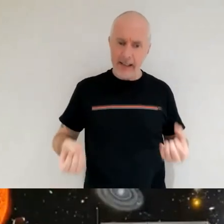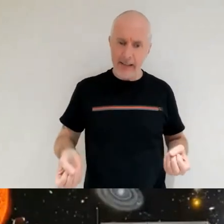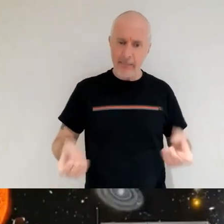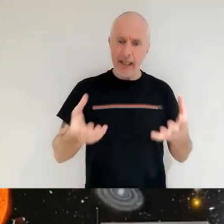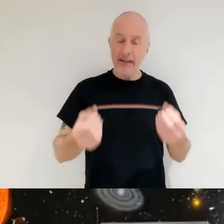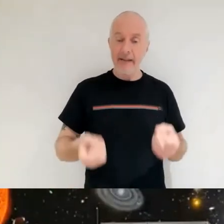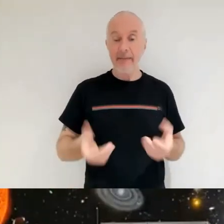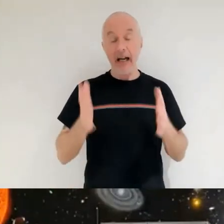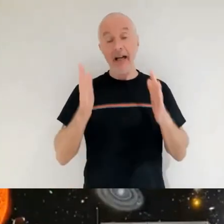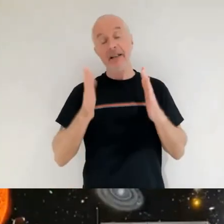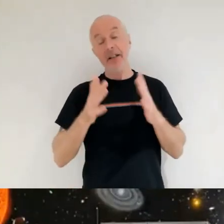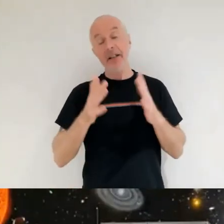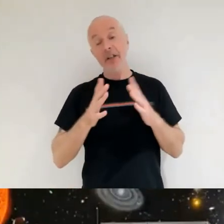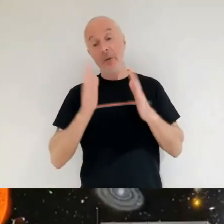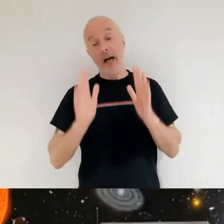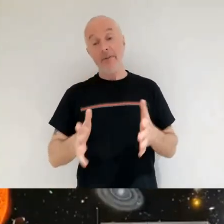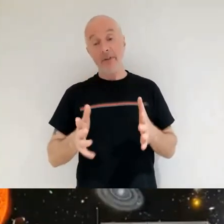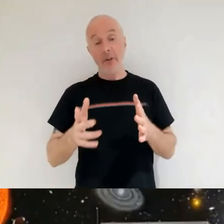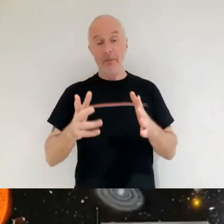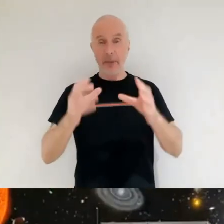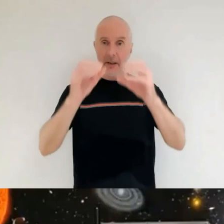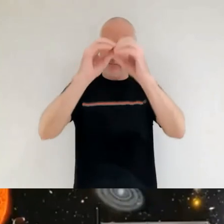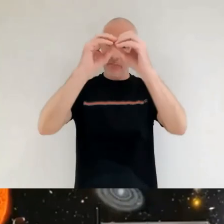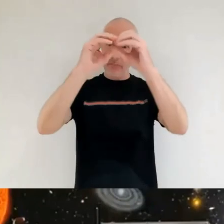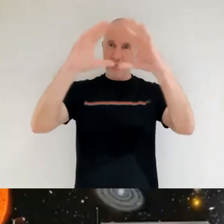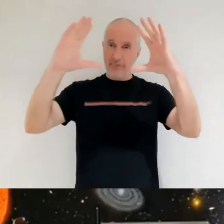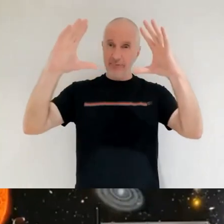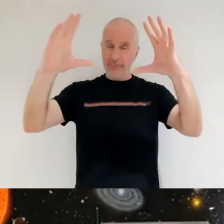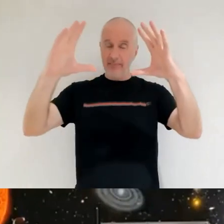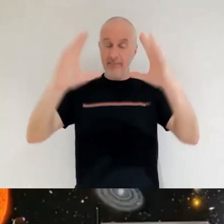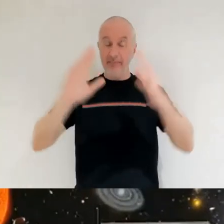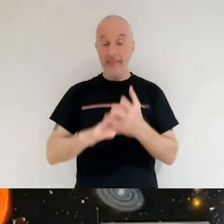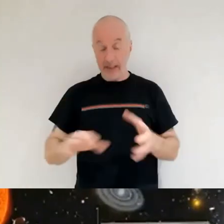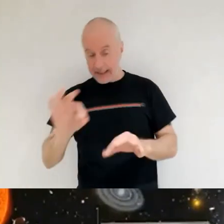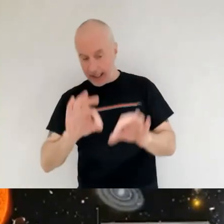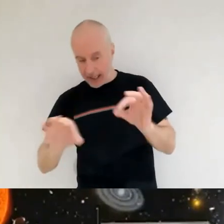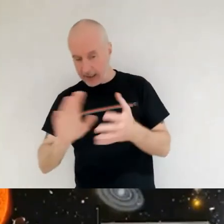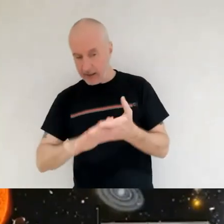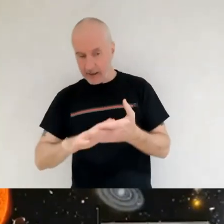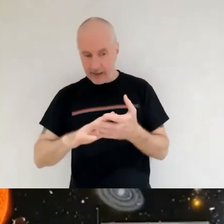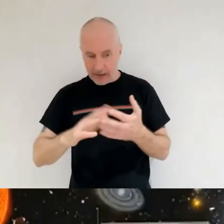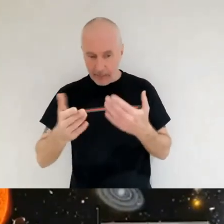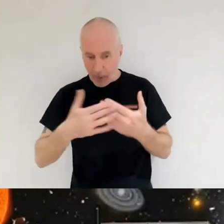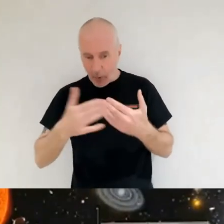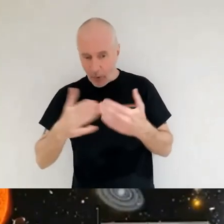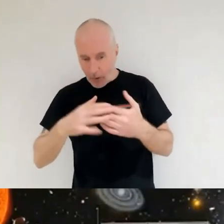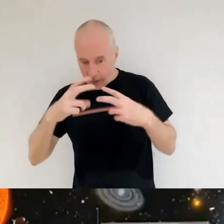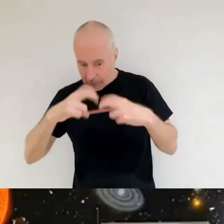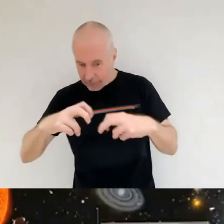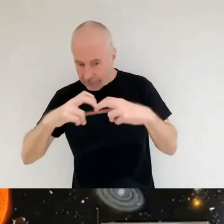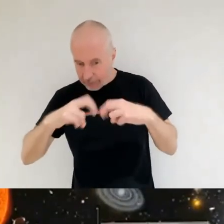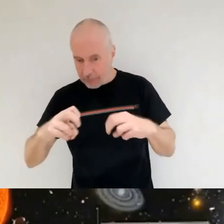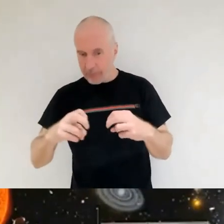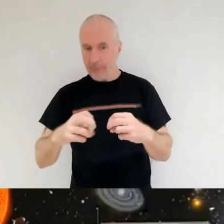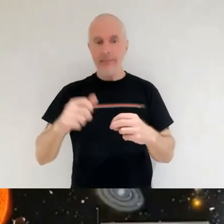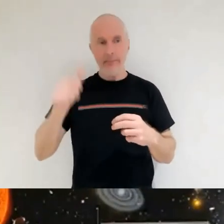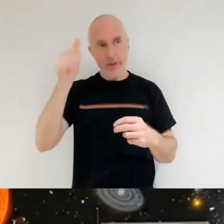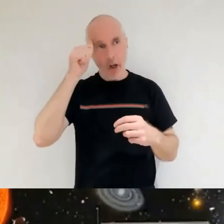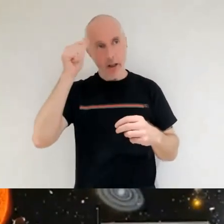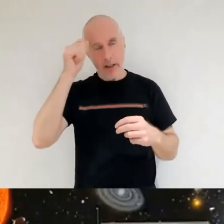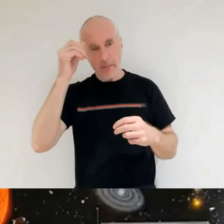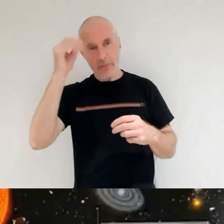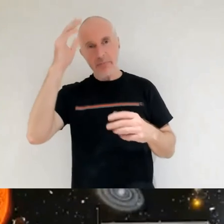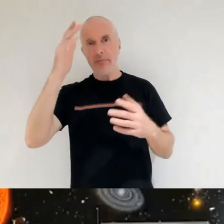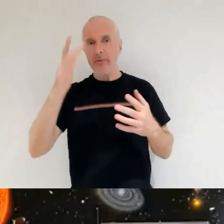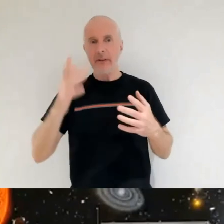of the science output and this quest for knowledge and quest for understanding of the universe and the world around us but also